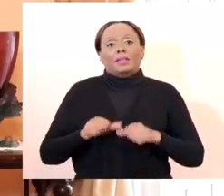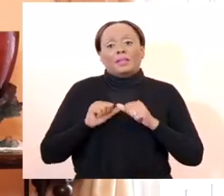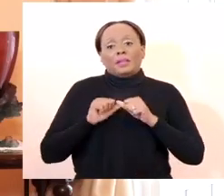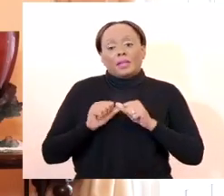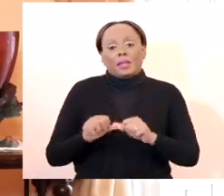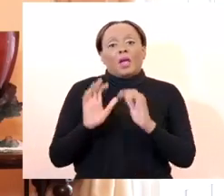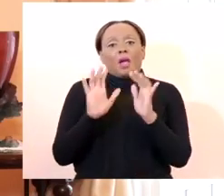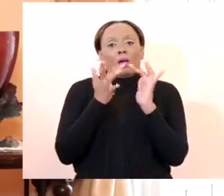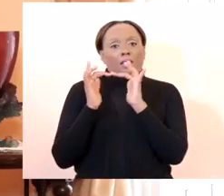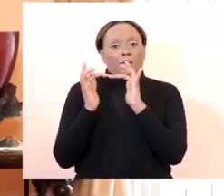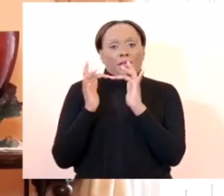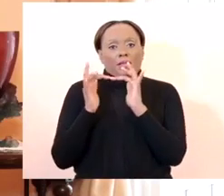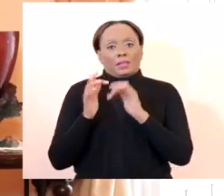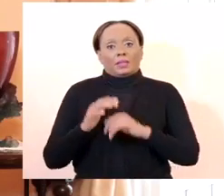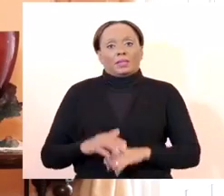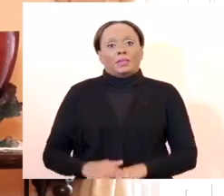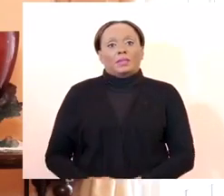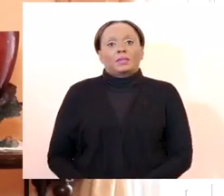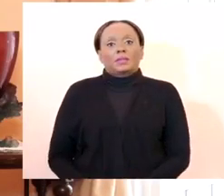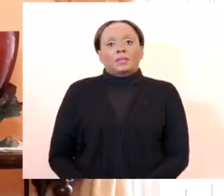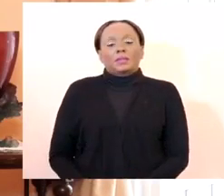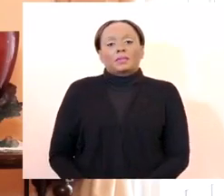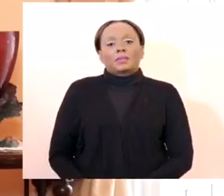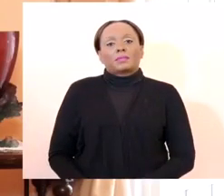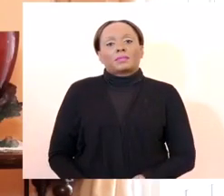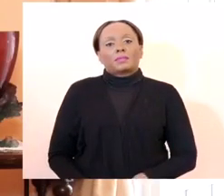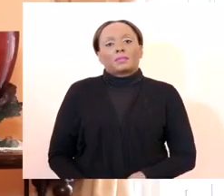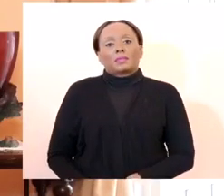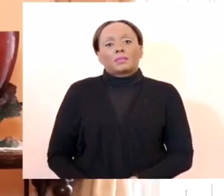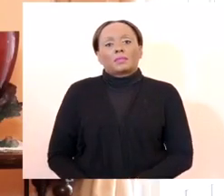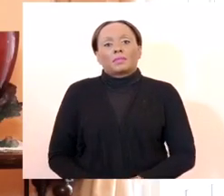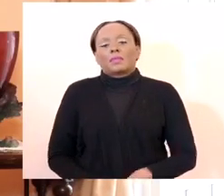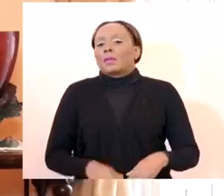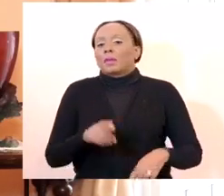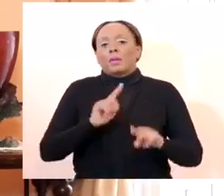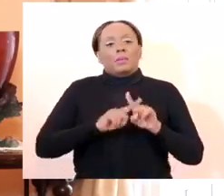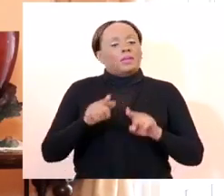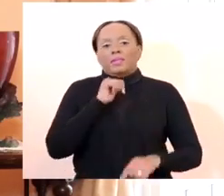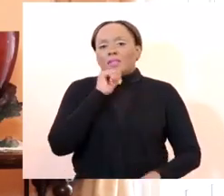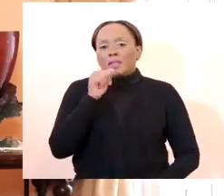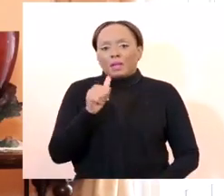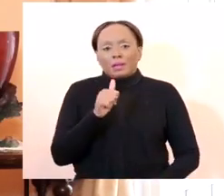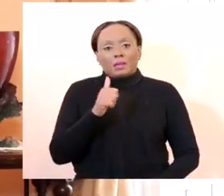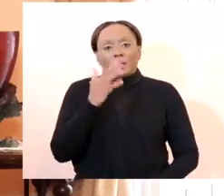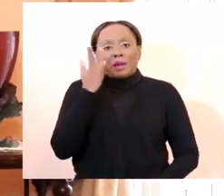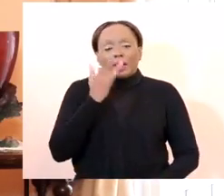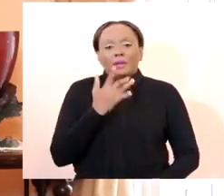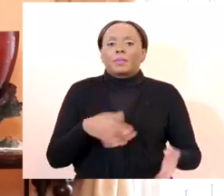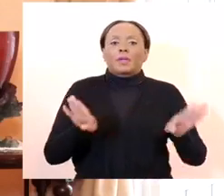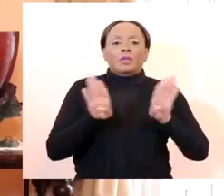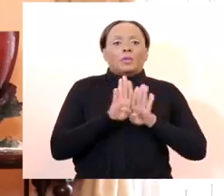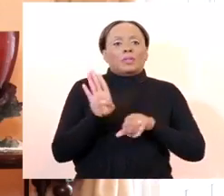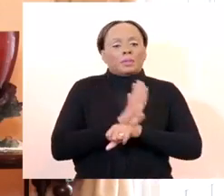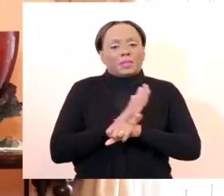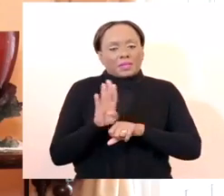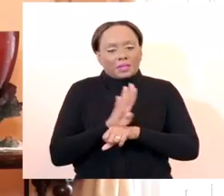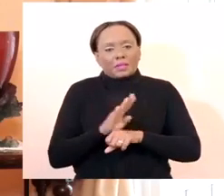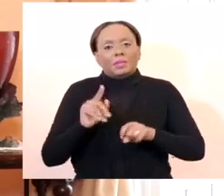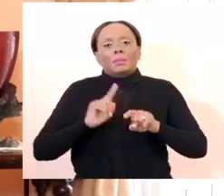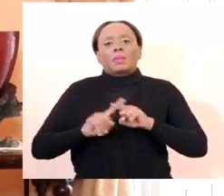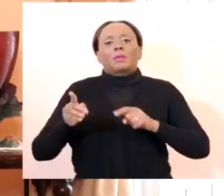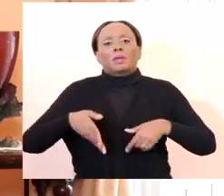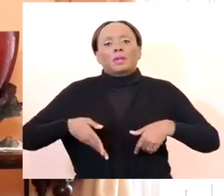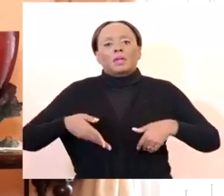Bottom line is we're closing businesses. So, that's not going to happen. However, we will be allowing deliveries for the